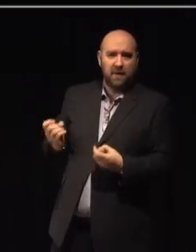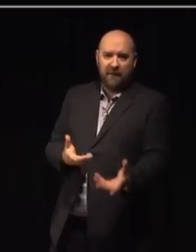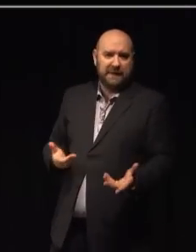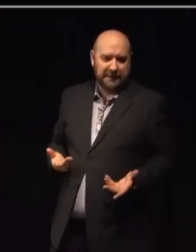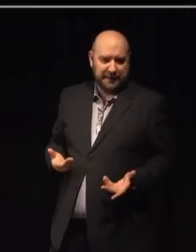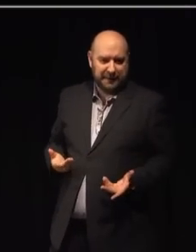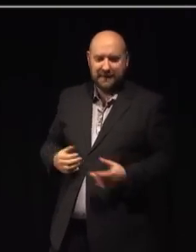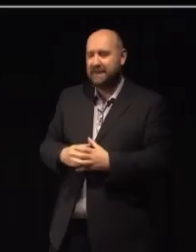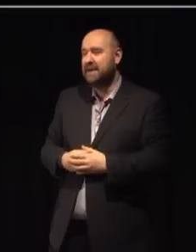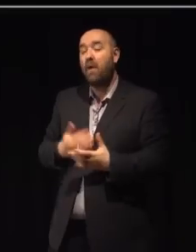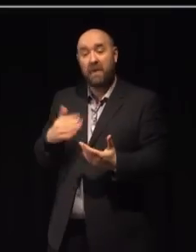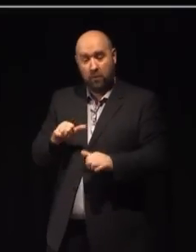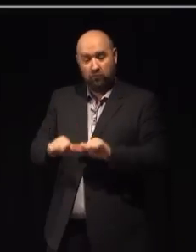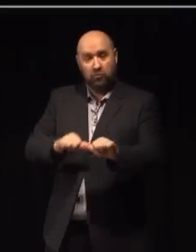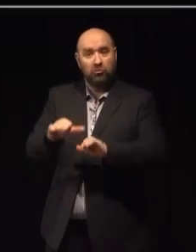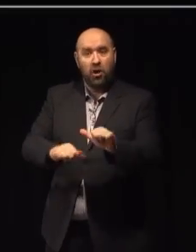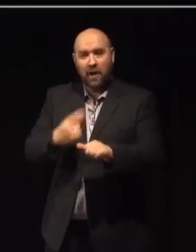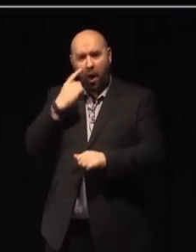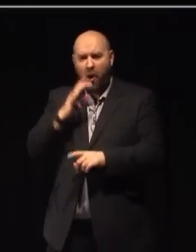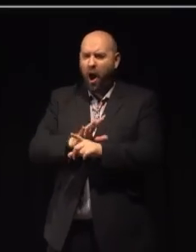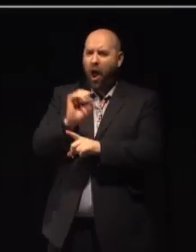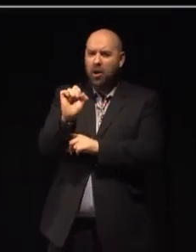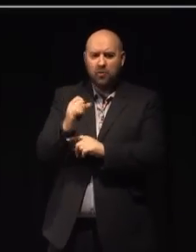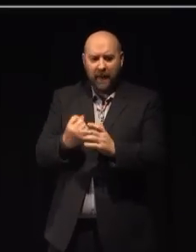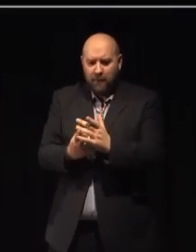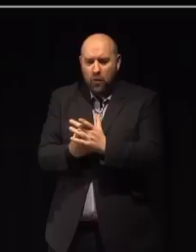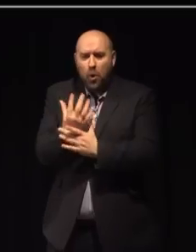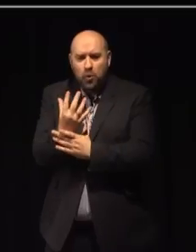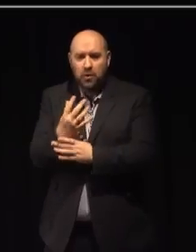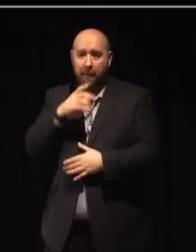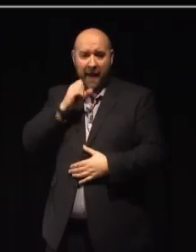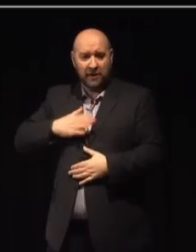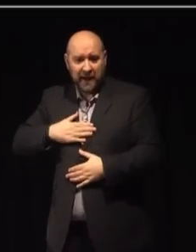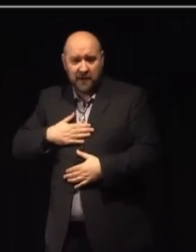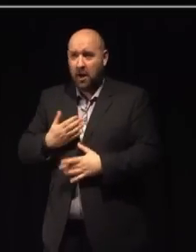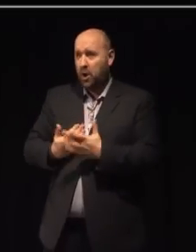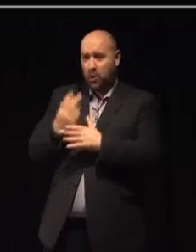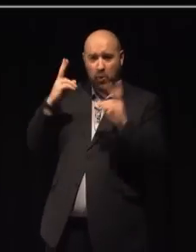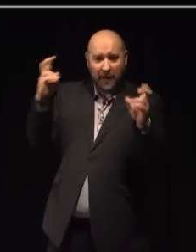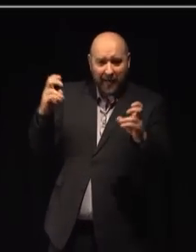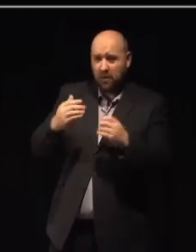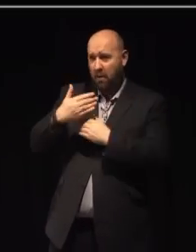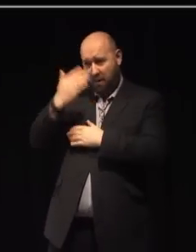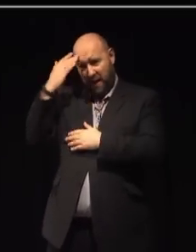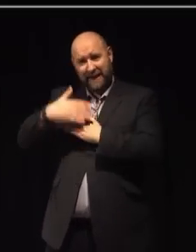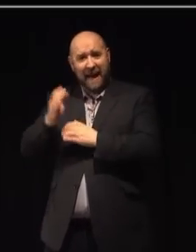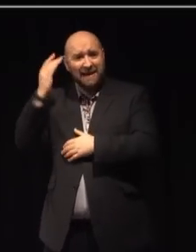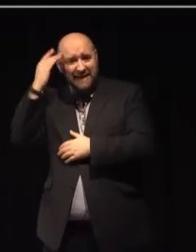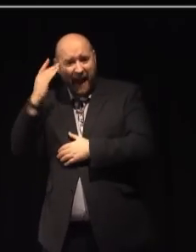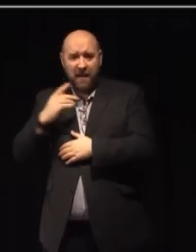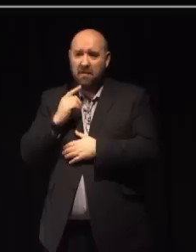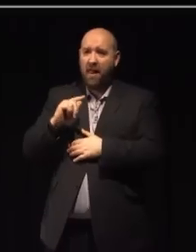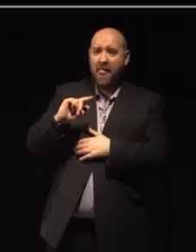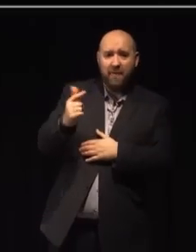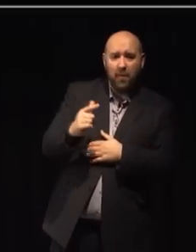made progress. Look at the cultural evolution of cities like Manchester, Newcastle and Gateshead, Liverpool and Leicester, Brighton